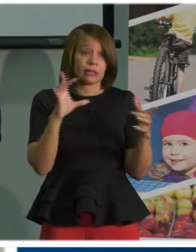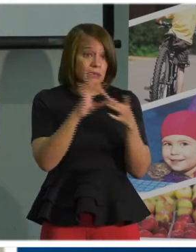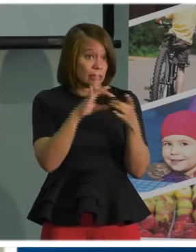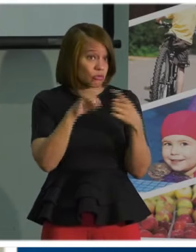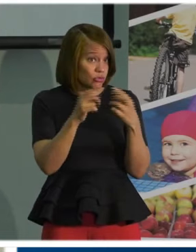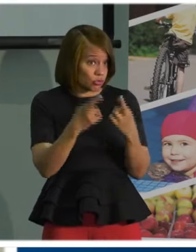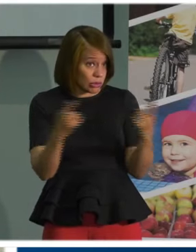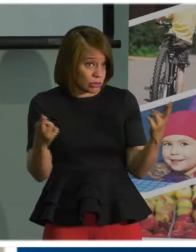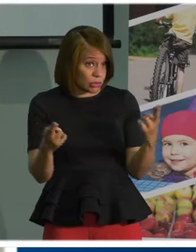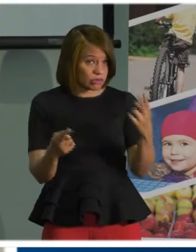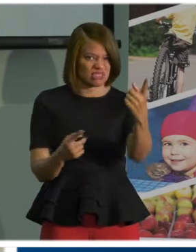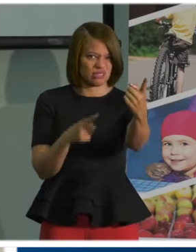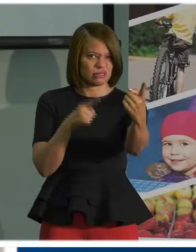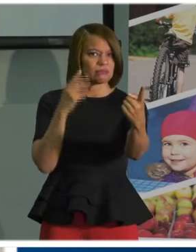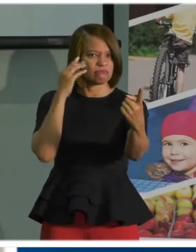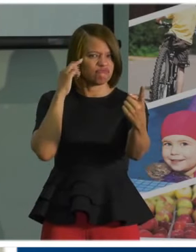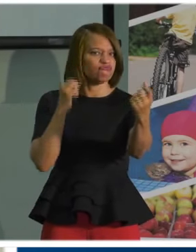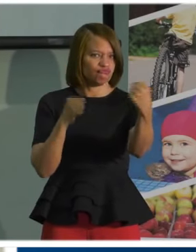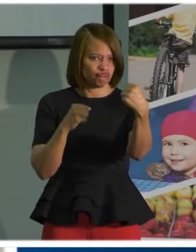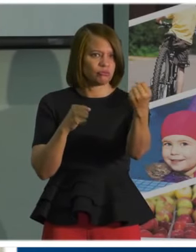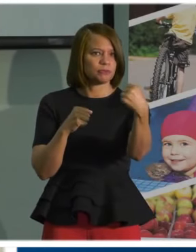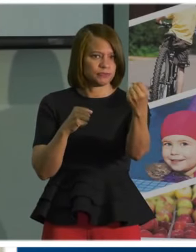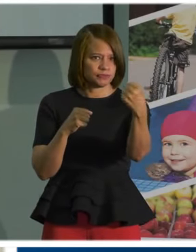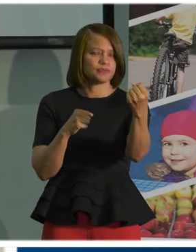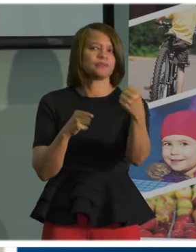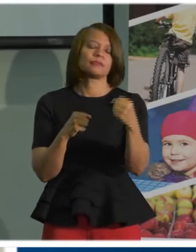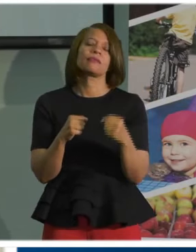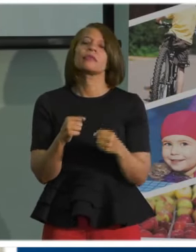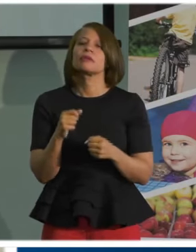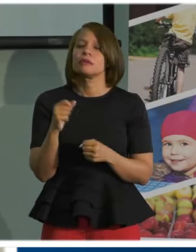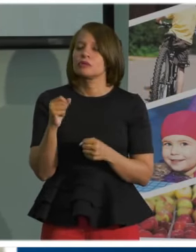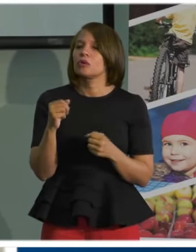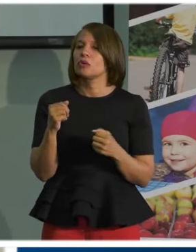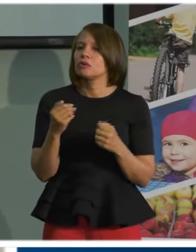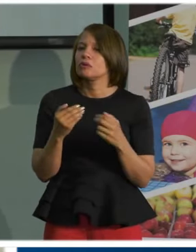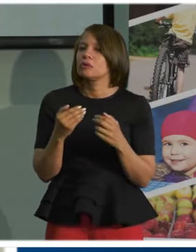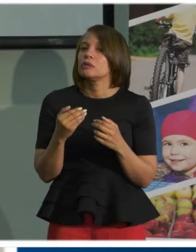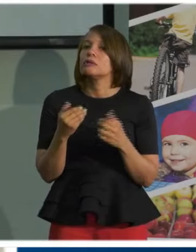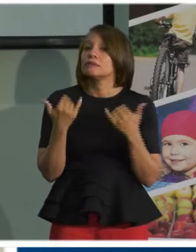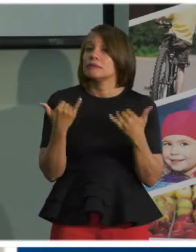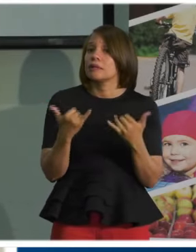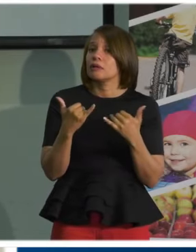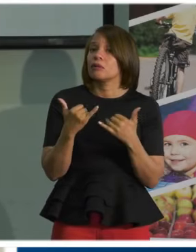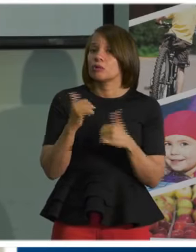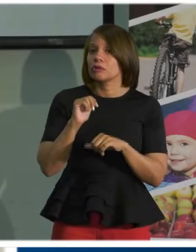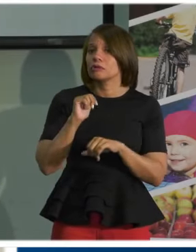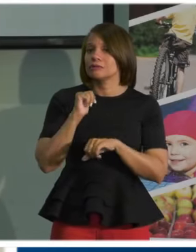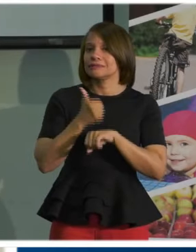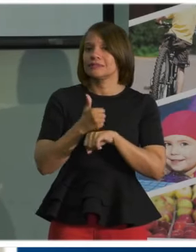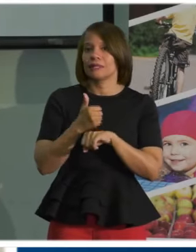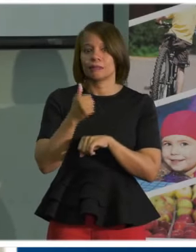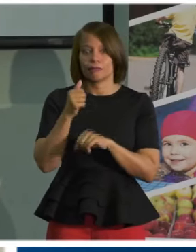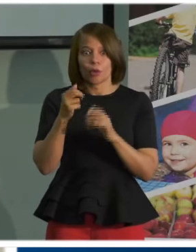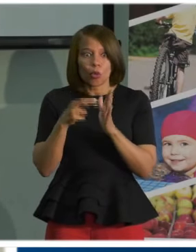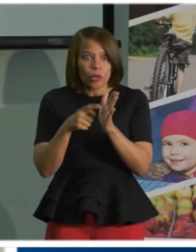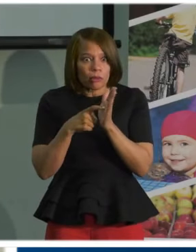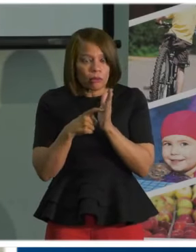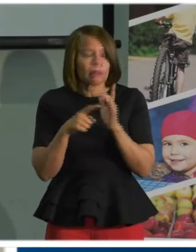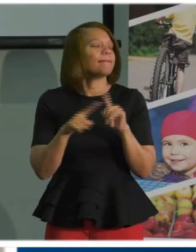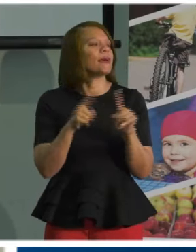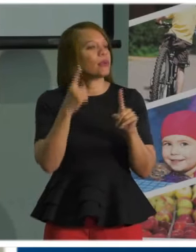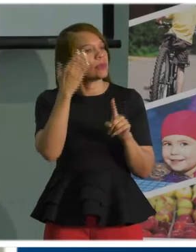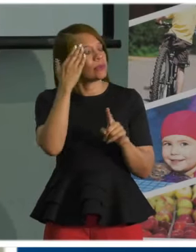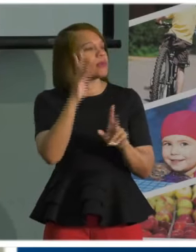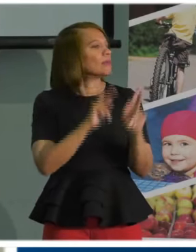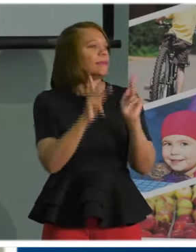resources, whether it's through the human service chamber or otherwise. Uh, uh, you know, we're not putting in place a requirement without resources. We know that there are